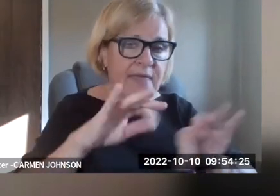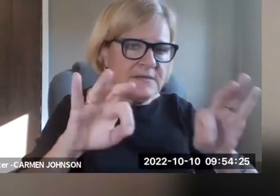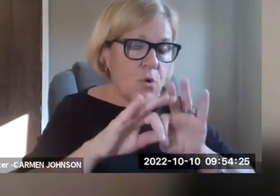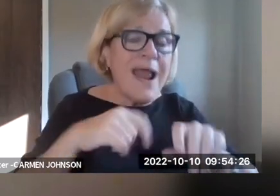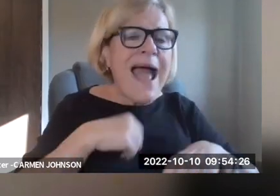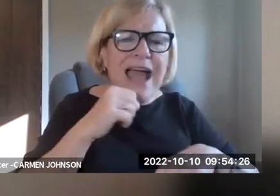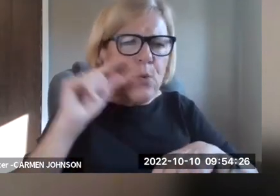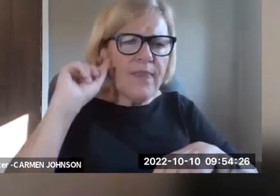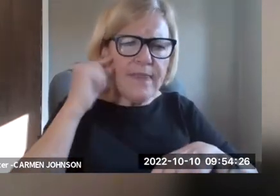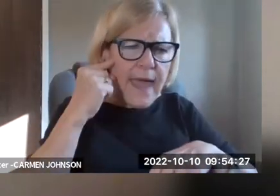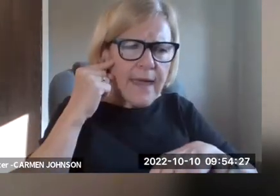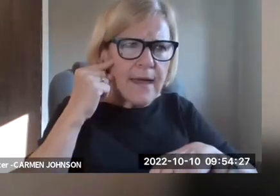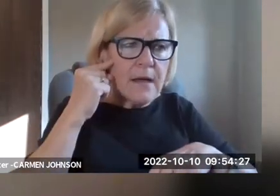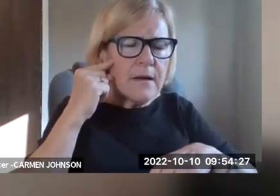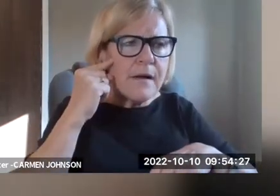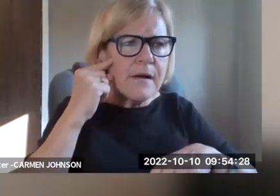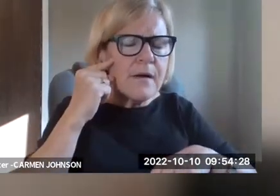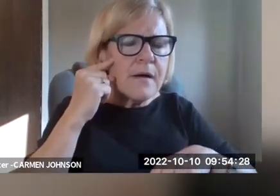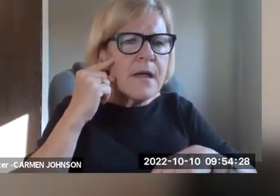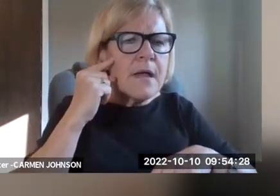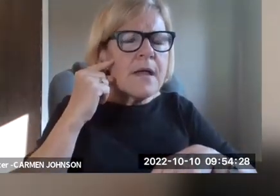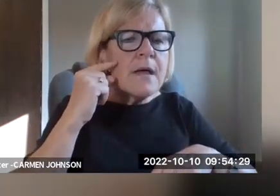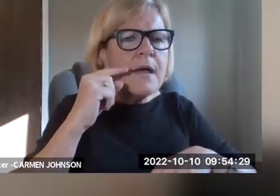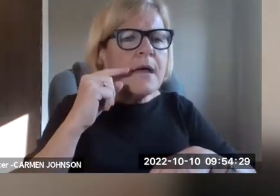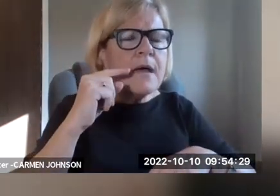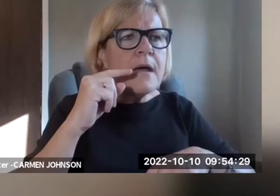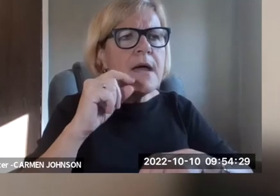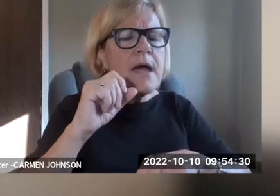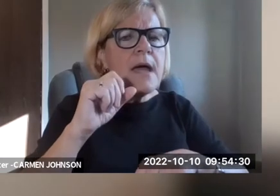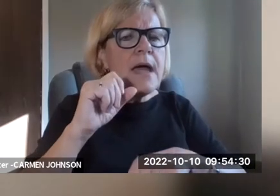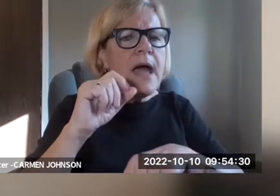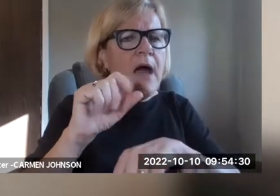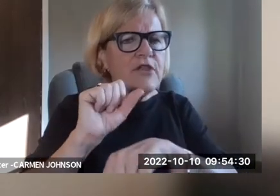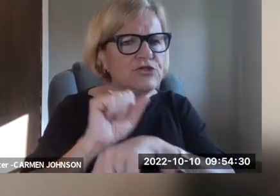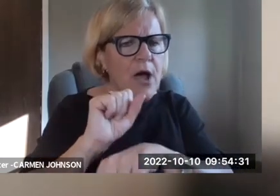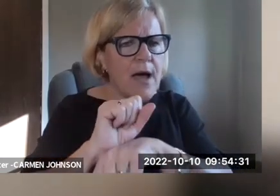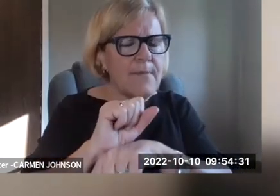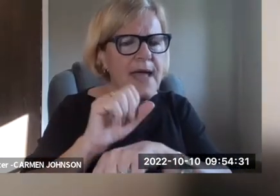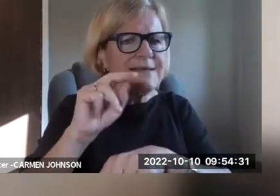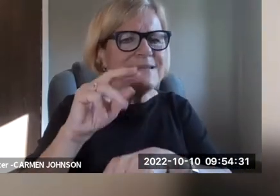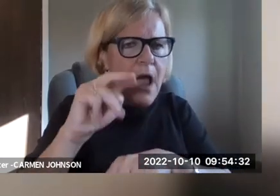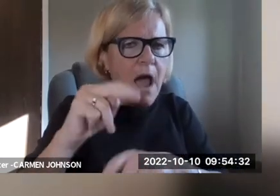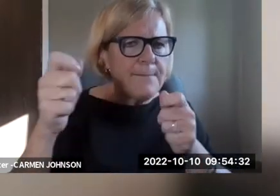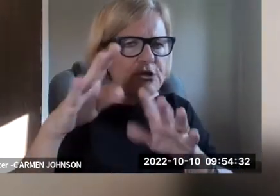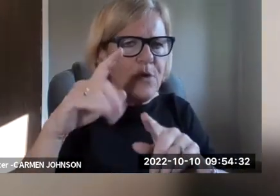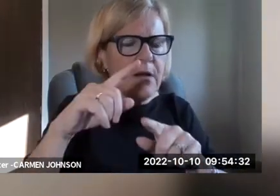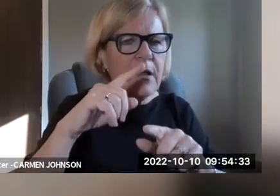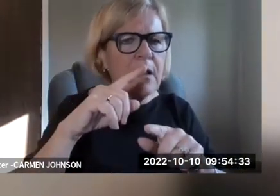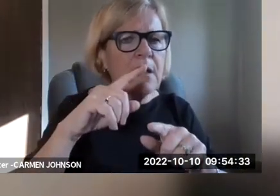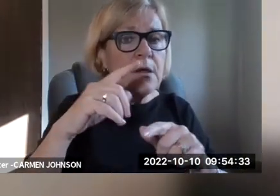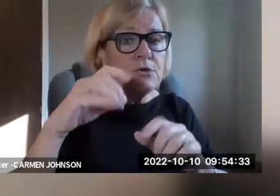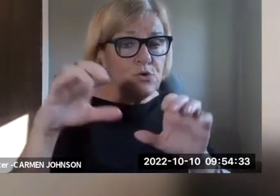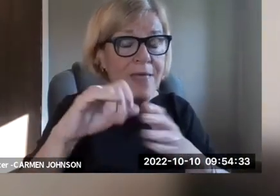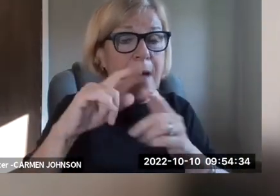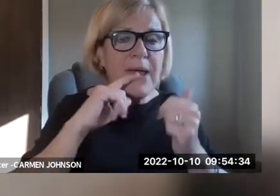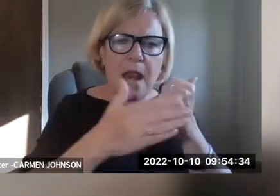compliance without a lawsuit is to make it as easy as possible. Um, I think that's important. I don't think it's the job